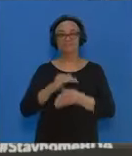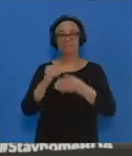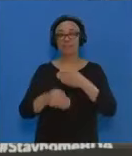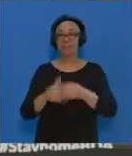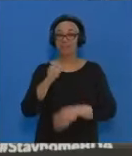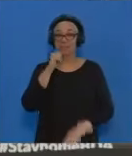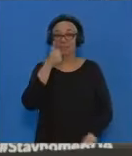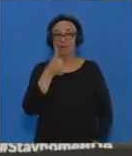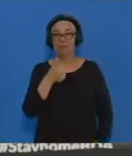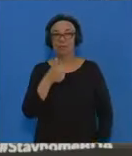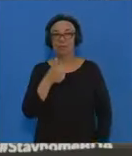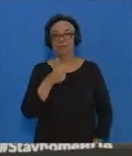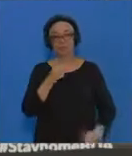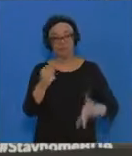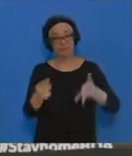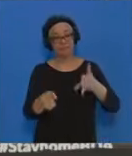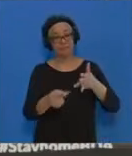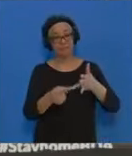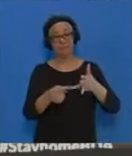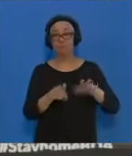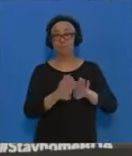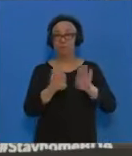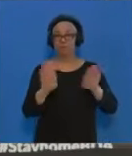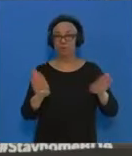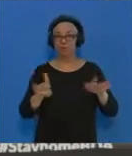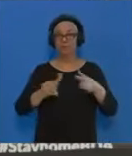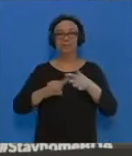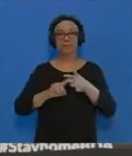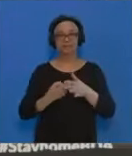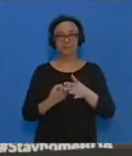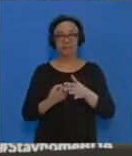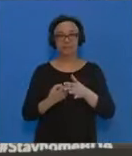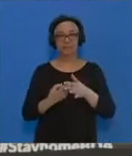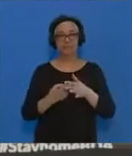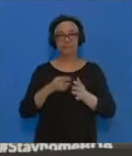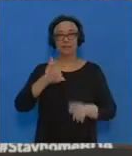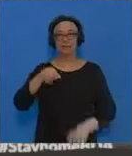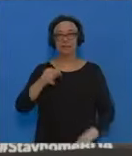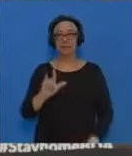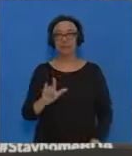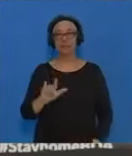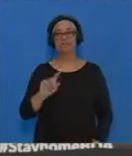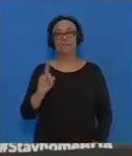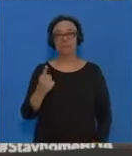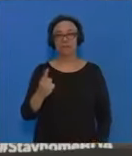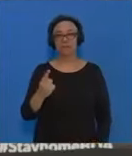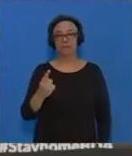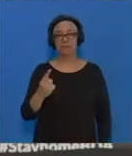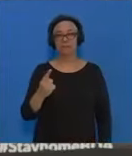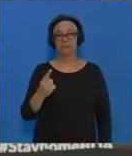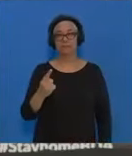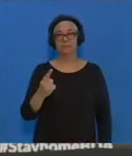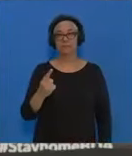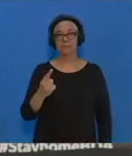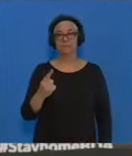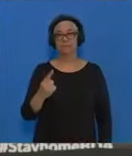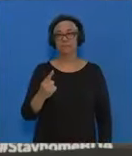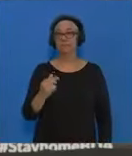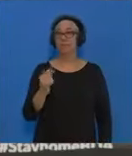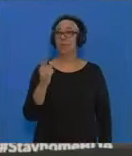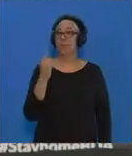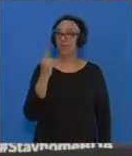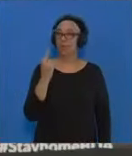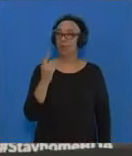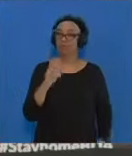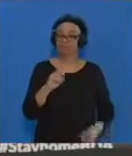Phase 4 of our reopening plan starts on July 1st. One of